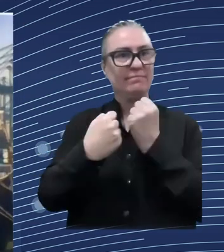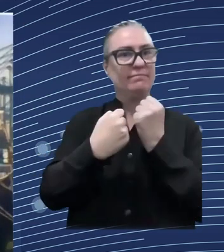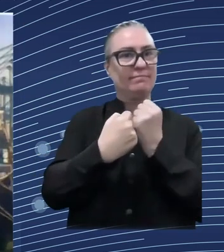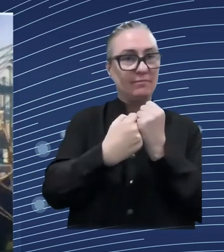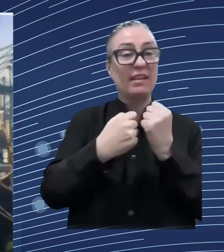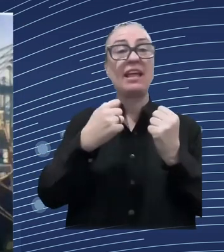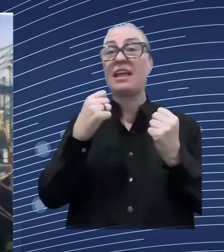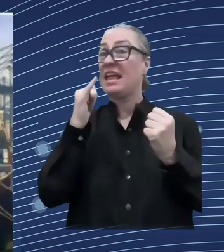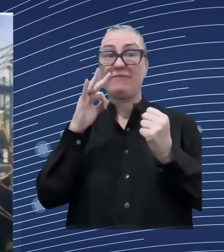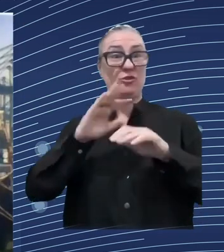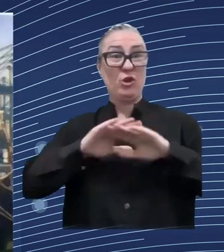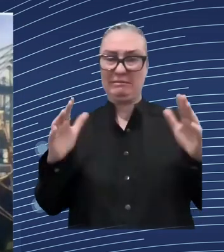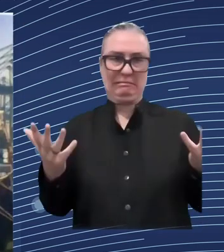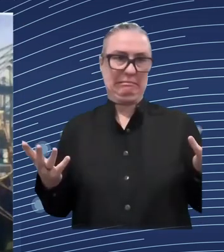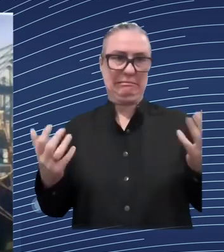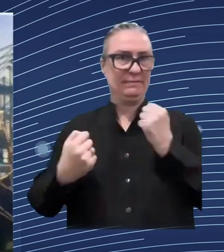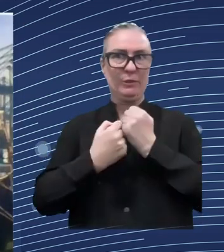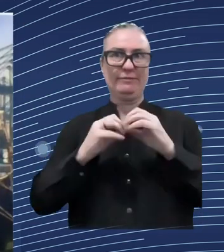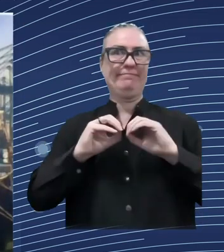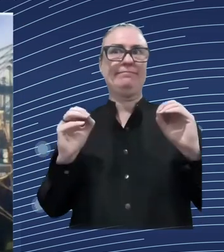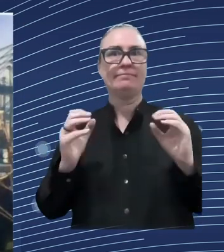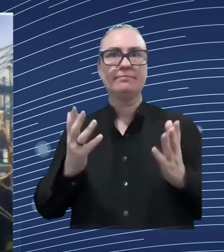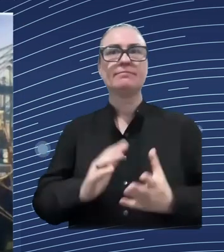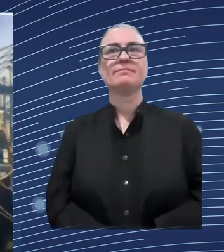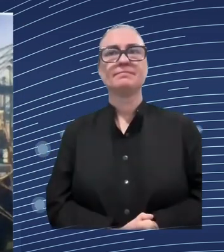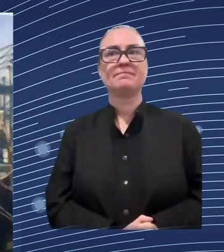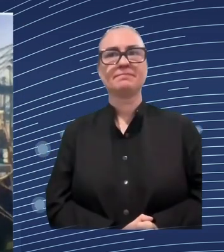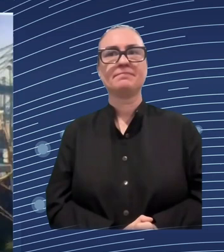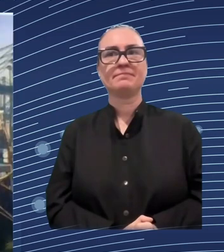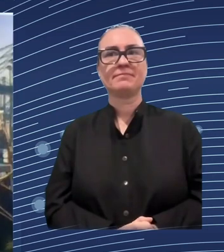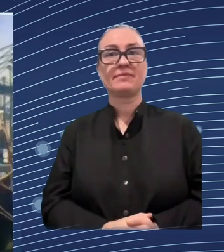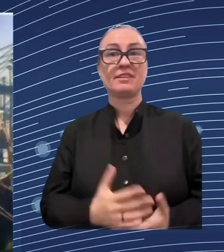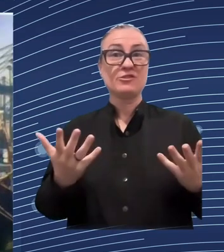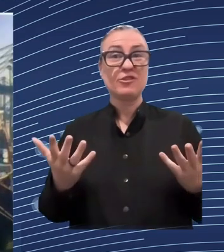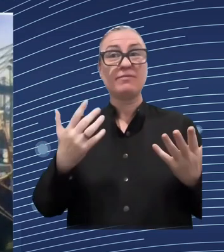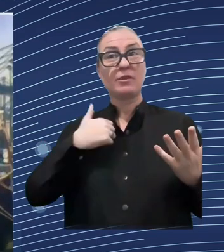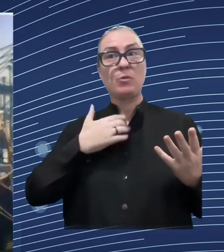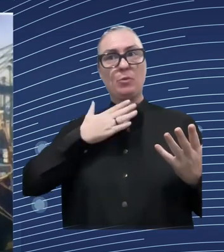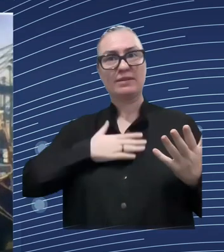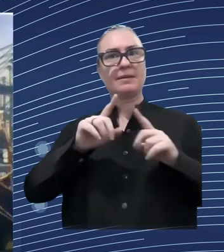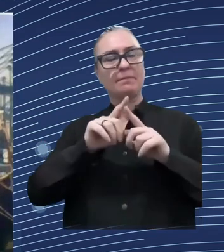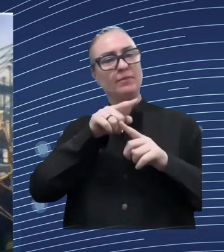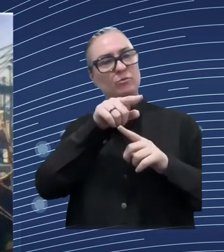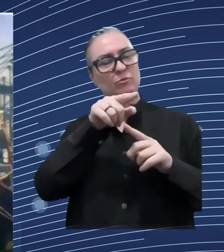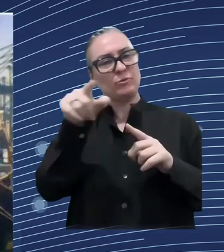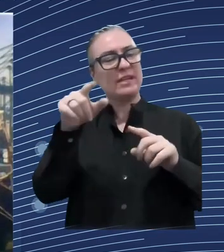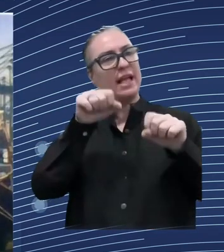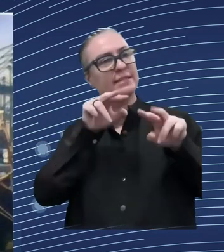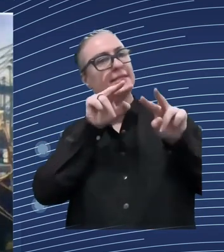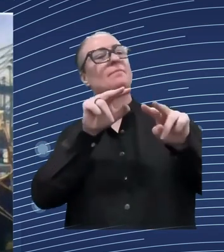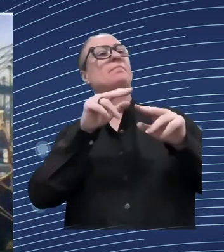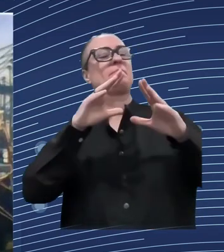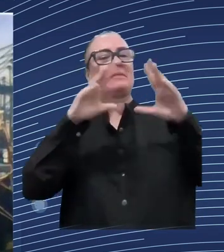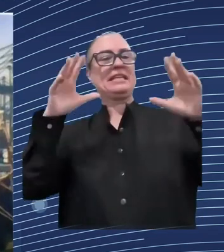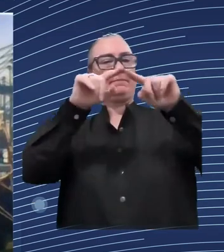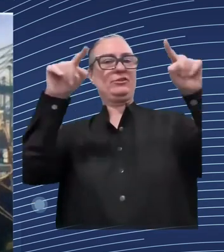much and i think you wanted to to come in two direct comments uh first one on the vocational education of the technical and vocational education